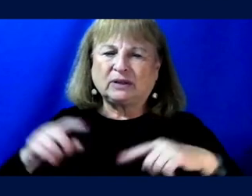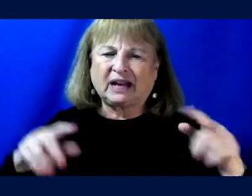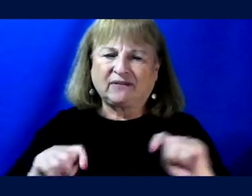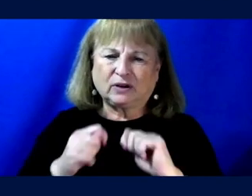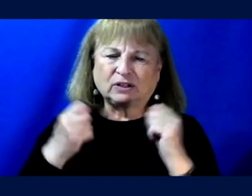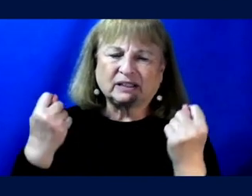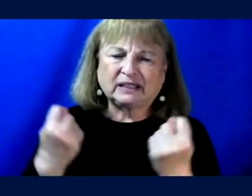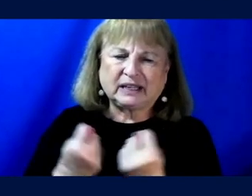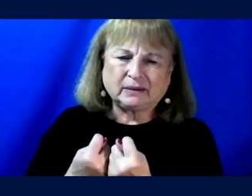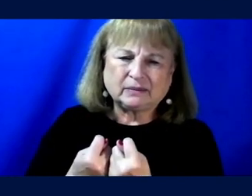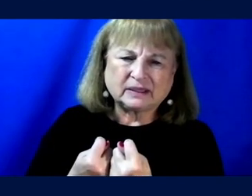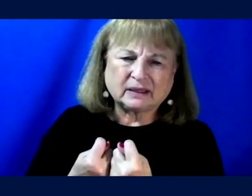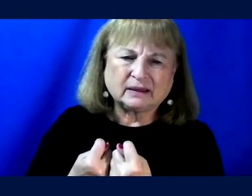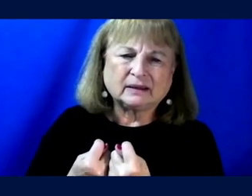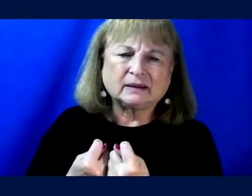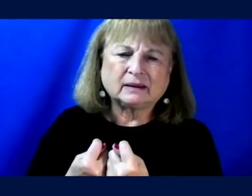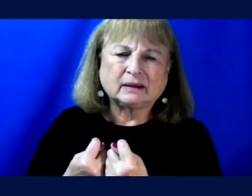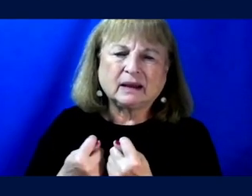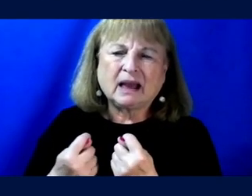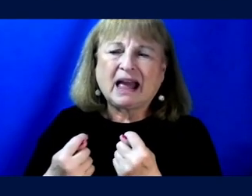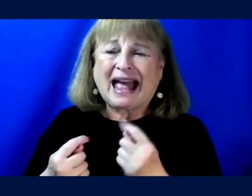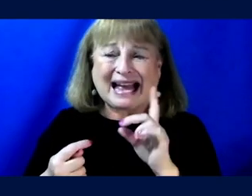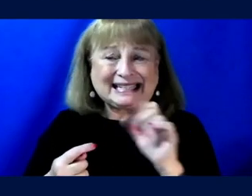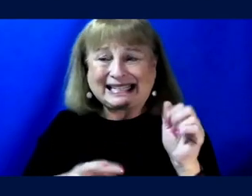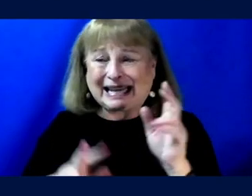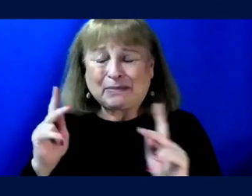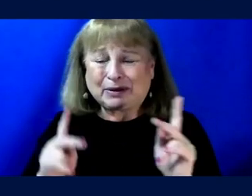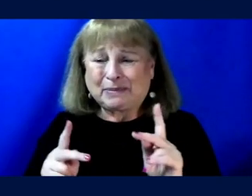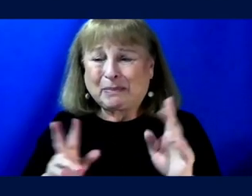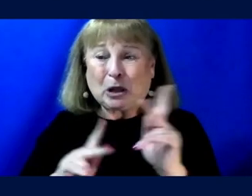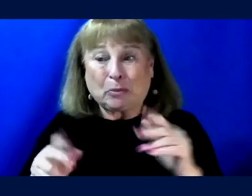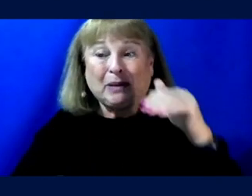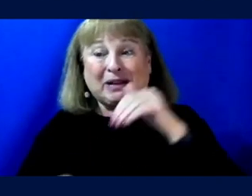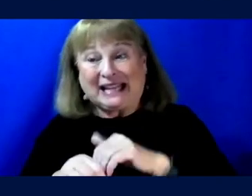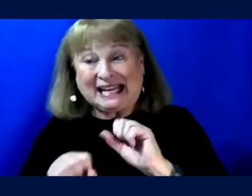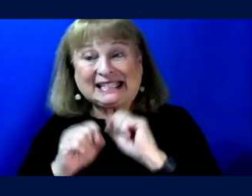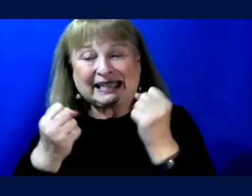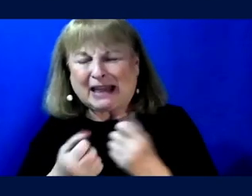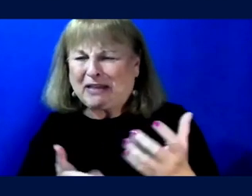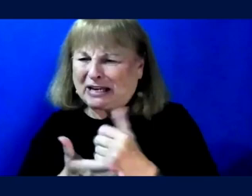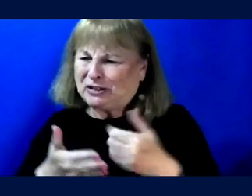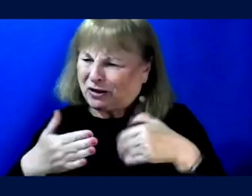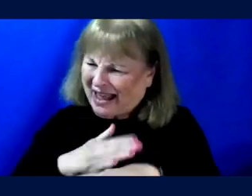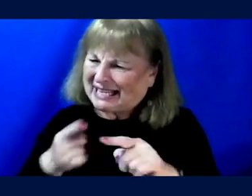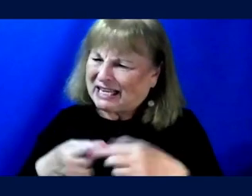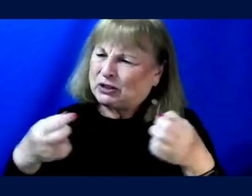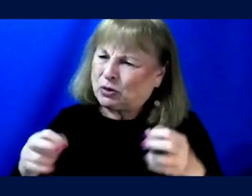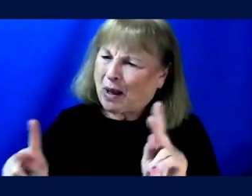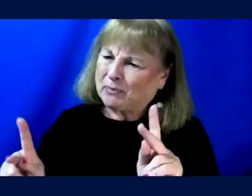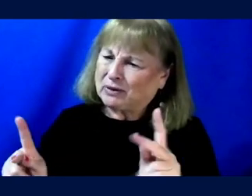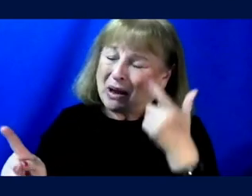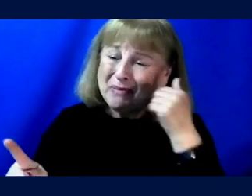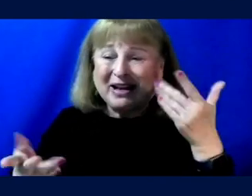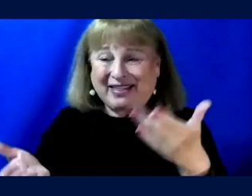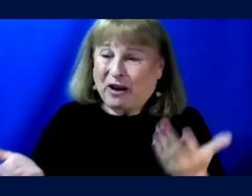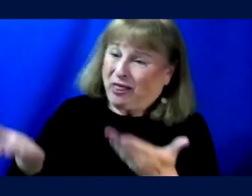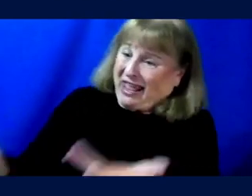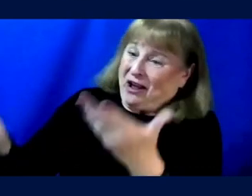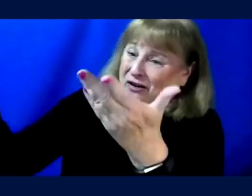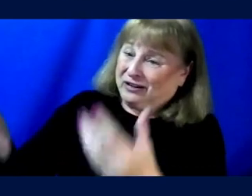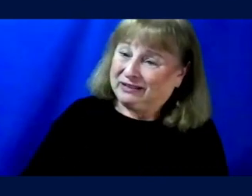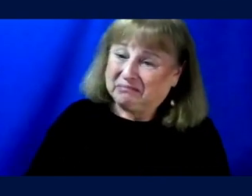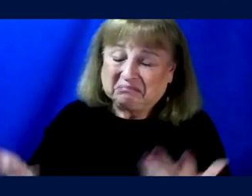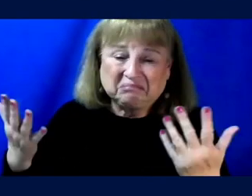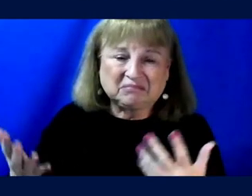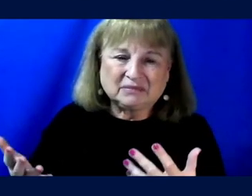solutions. And that is important. And also disabled people are people in society and deserve access to opportunities because they exist. And I